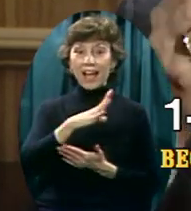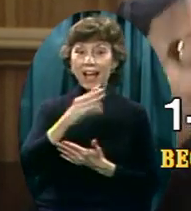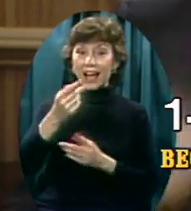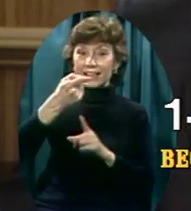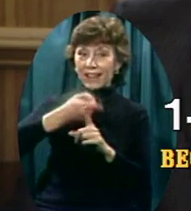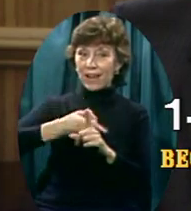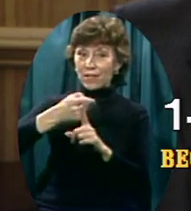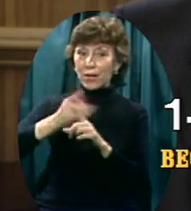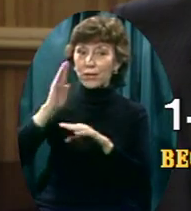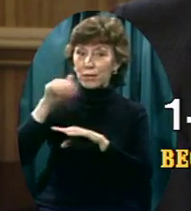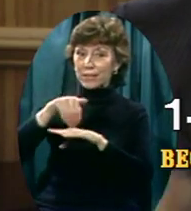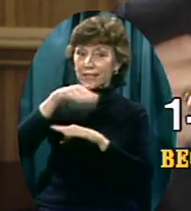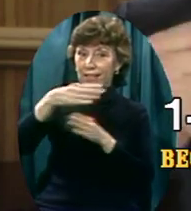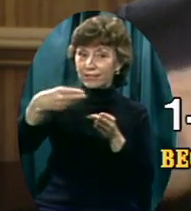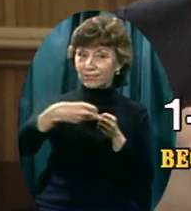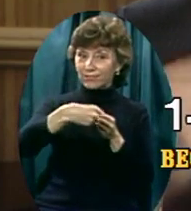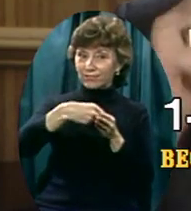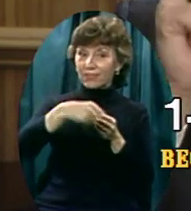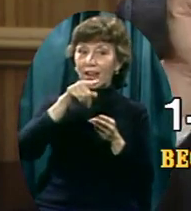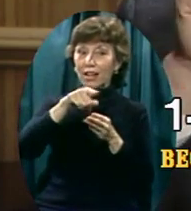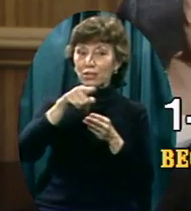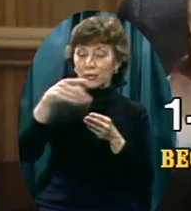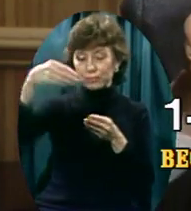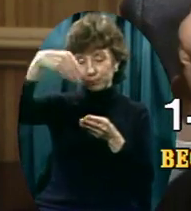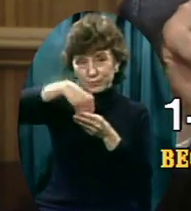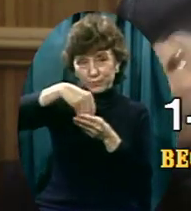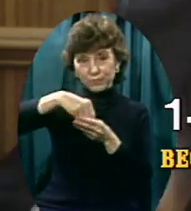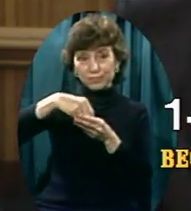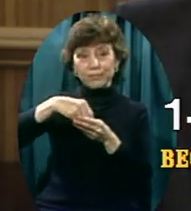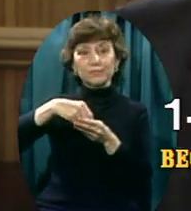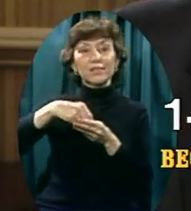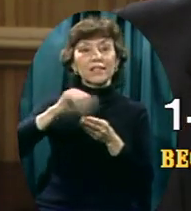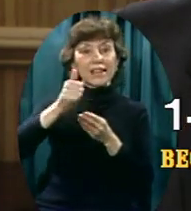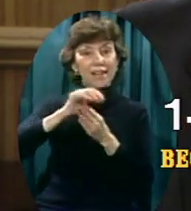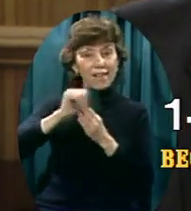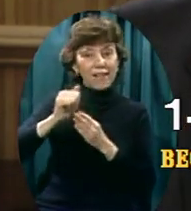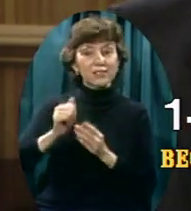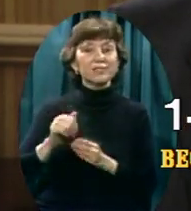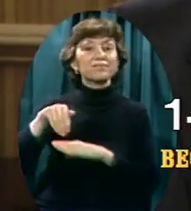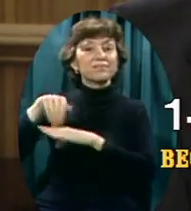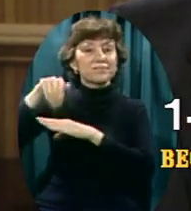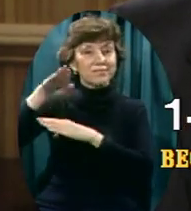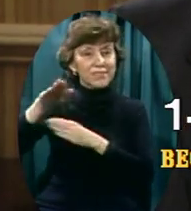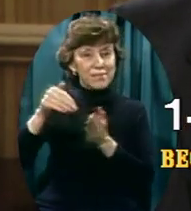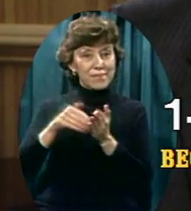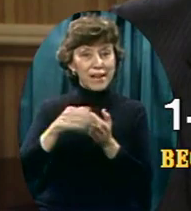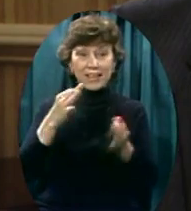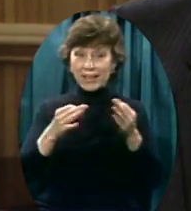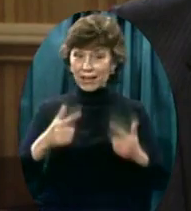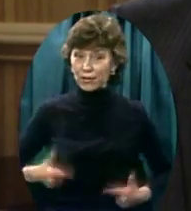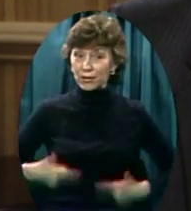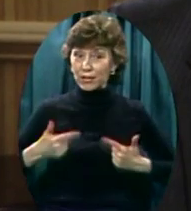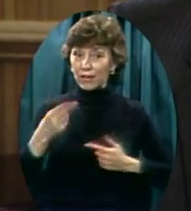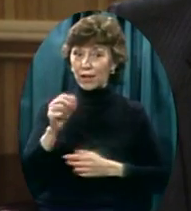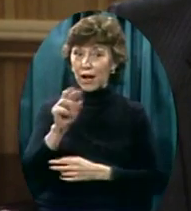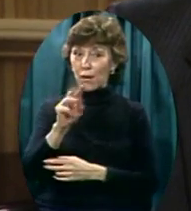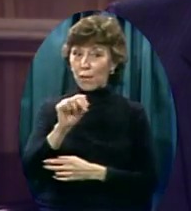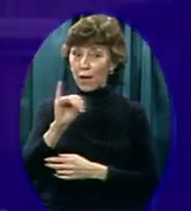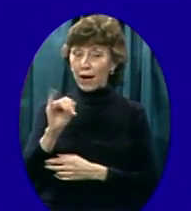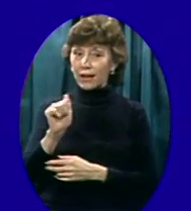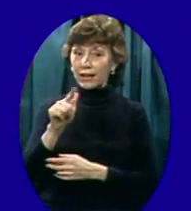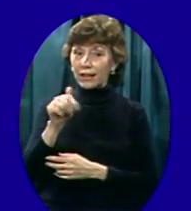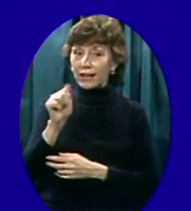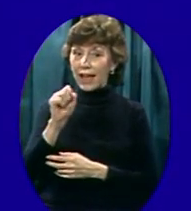envelope In which you mail back Your $10 gift To keep us Preaching Christ On this station If you live in Hawaii Alaska, Canada That number